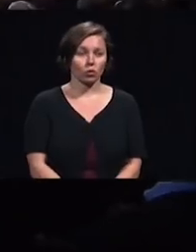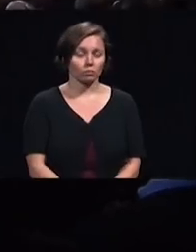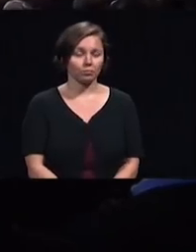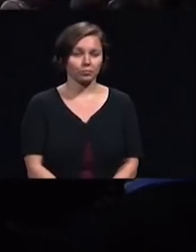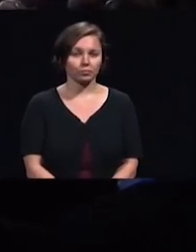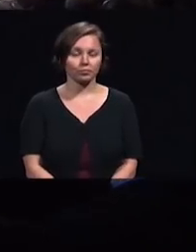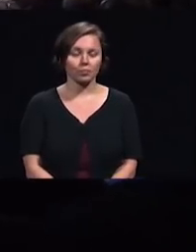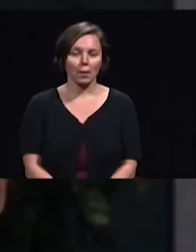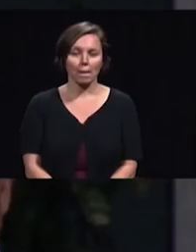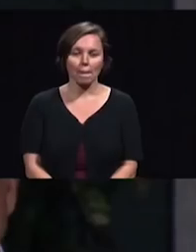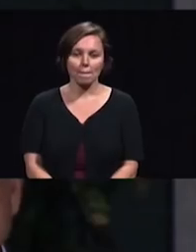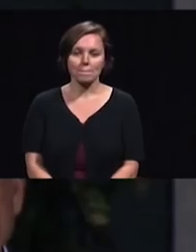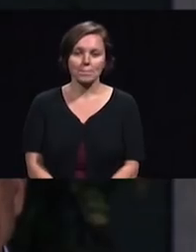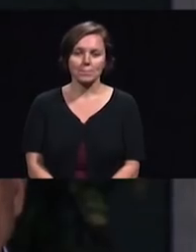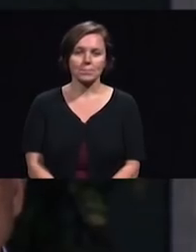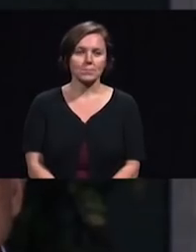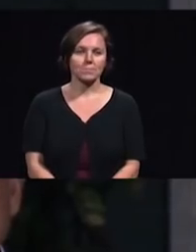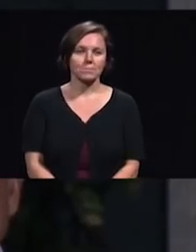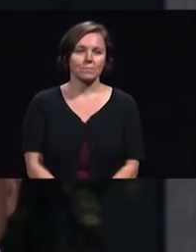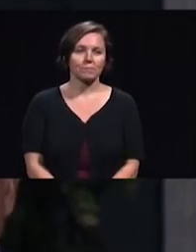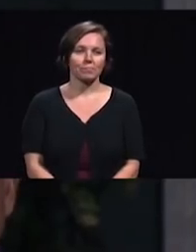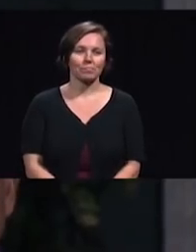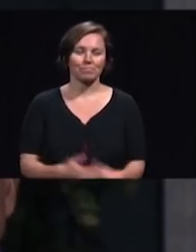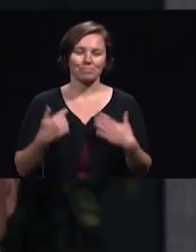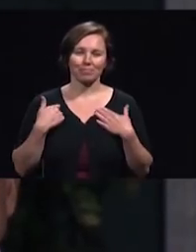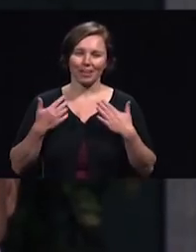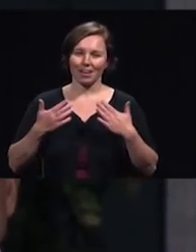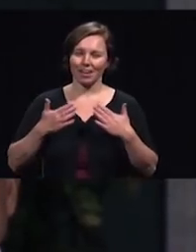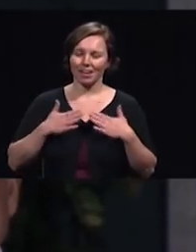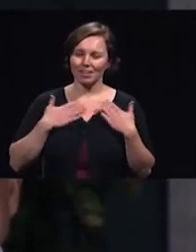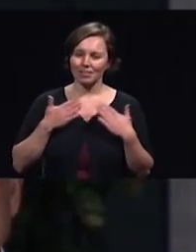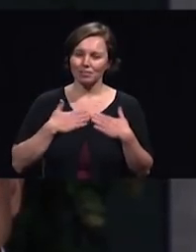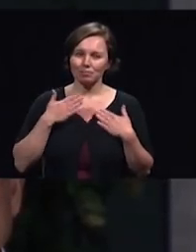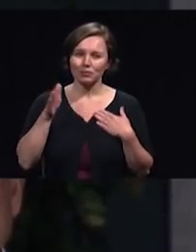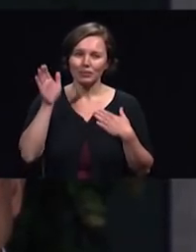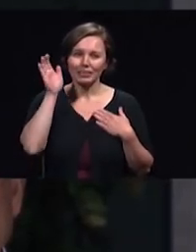I'm glad to hear your wonderful response.